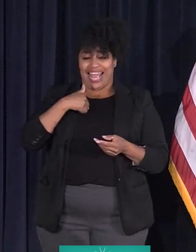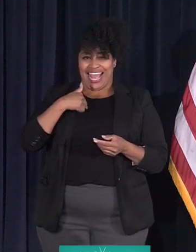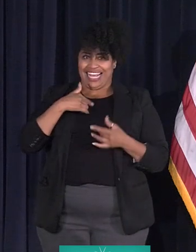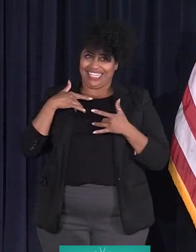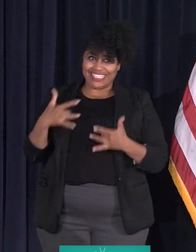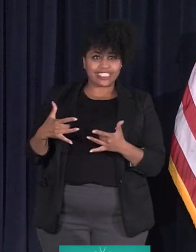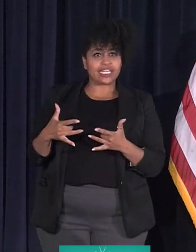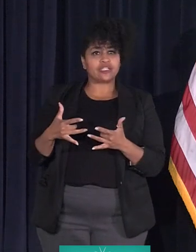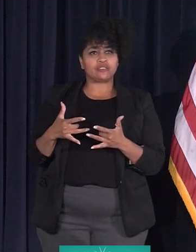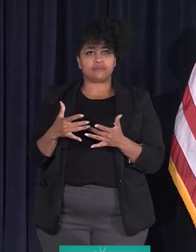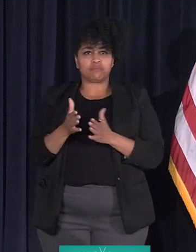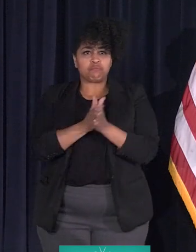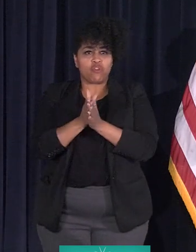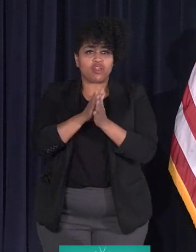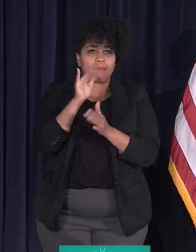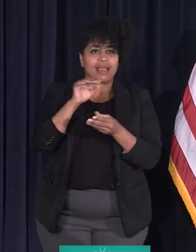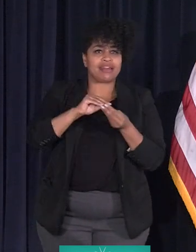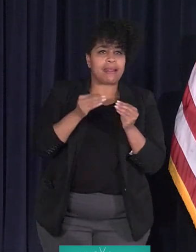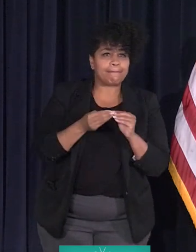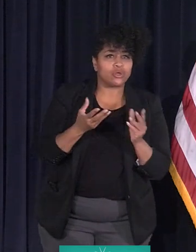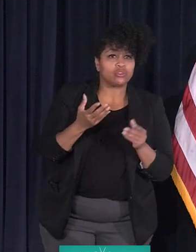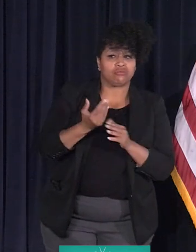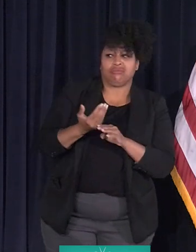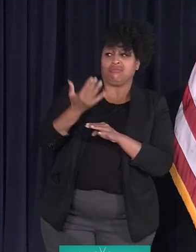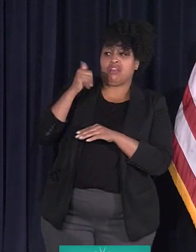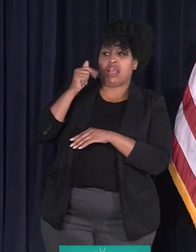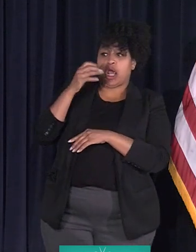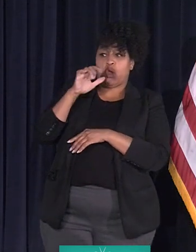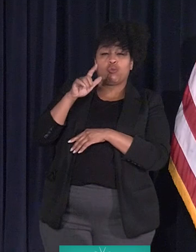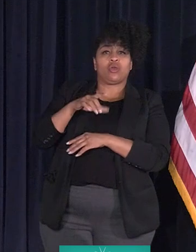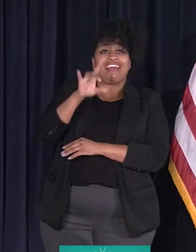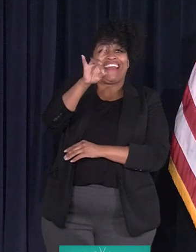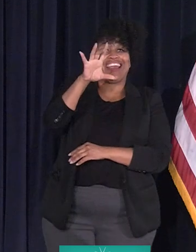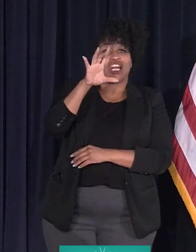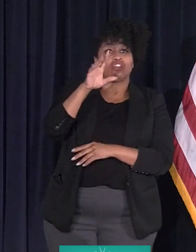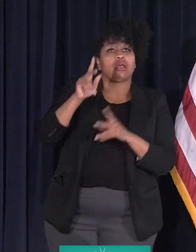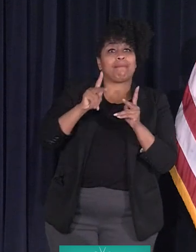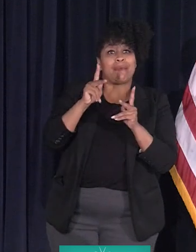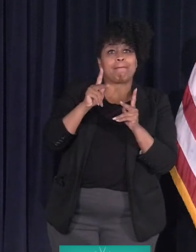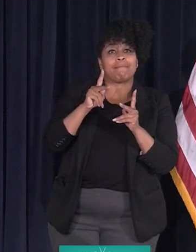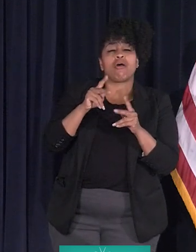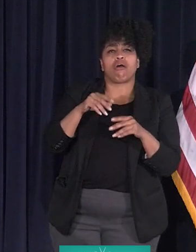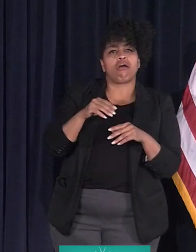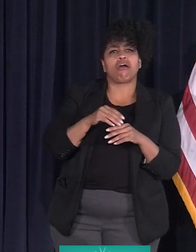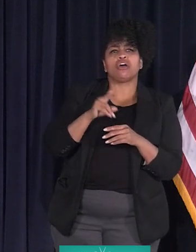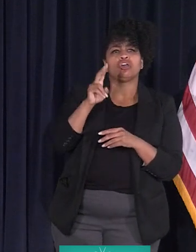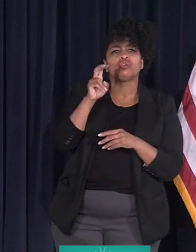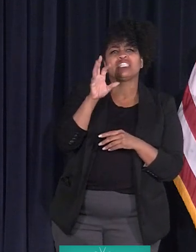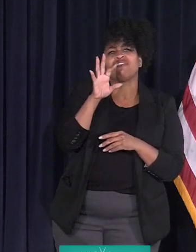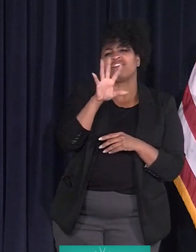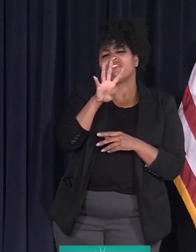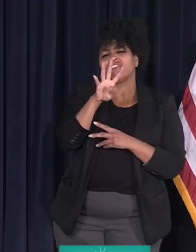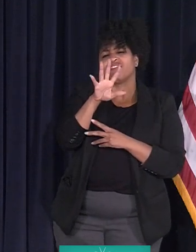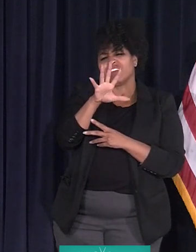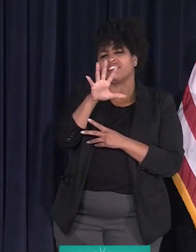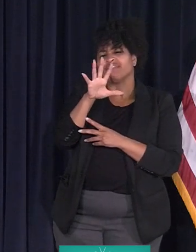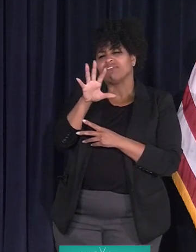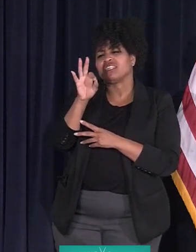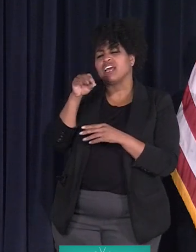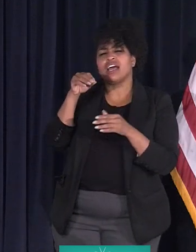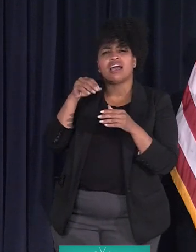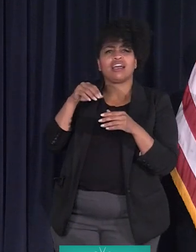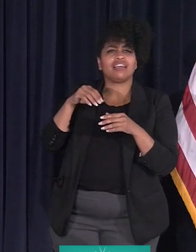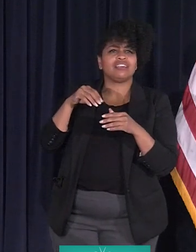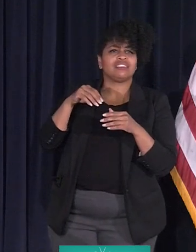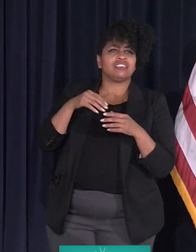what the numbers show. And so back in April, we had 800 people with COVID in the hospital, 259 events in danger of dying,